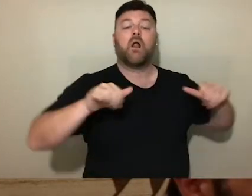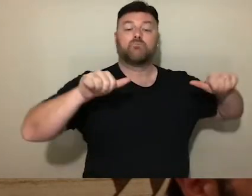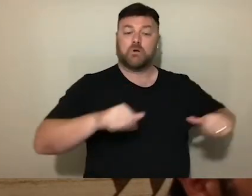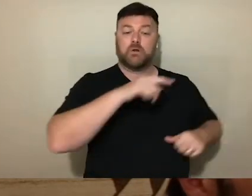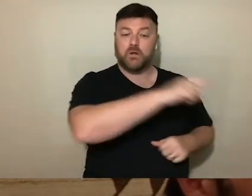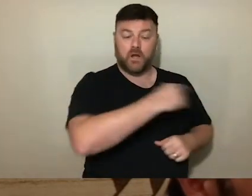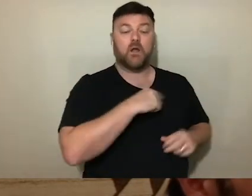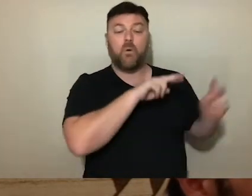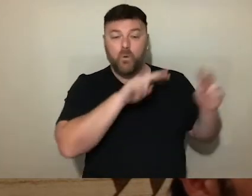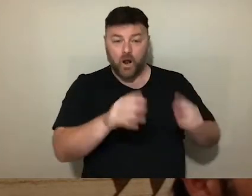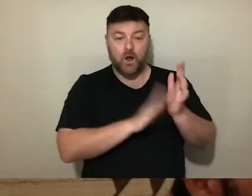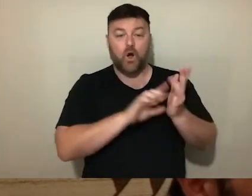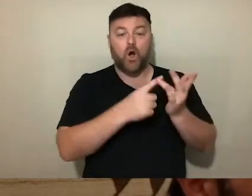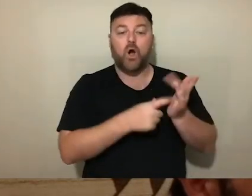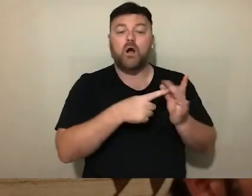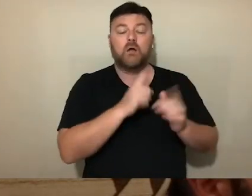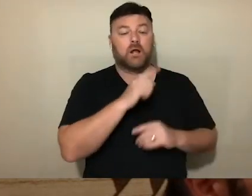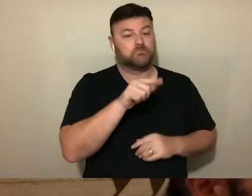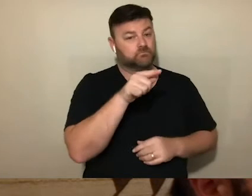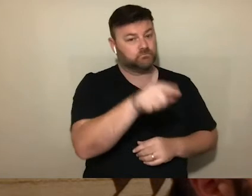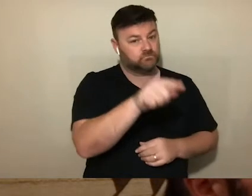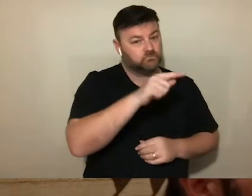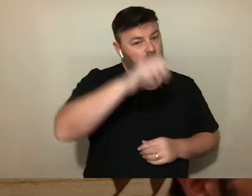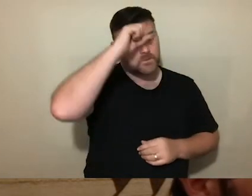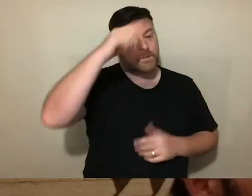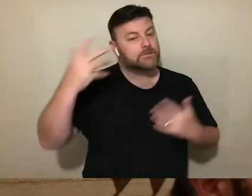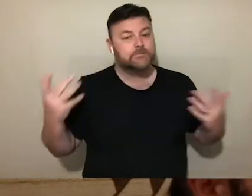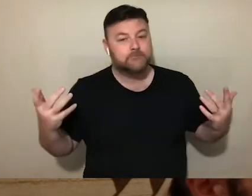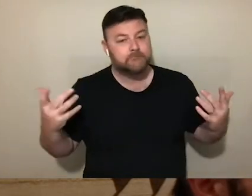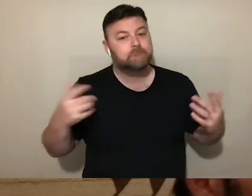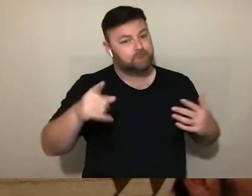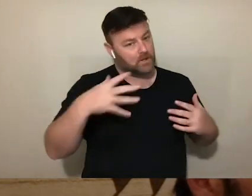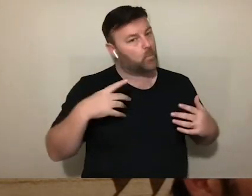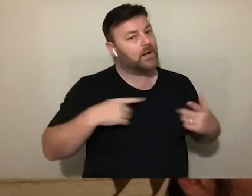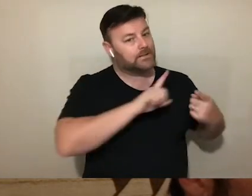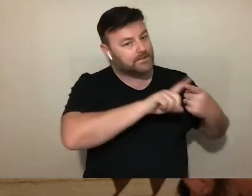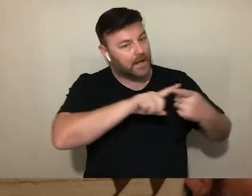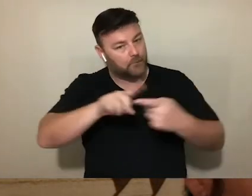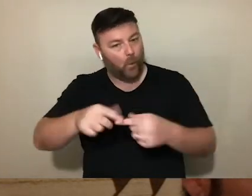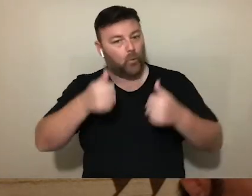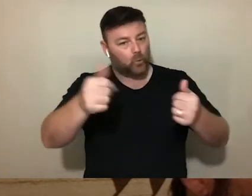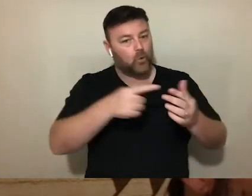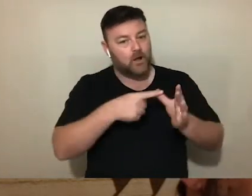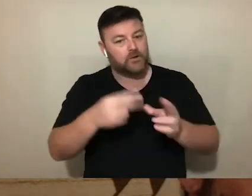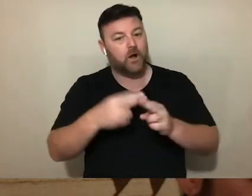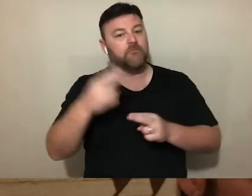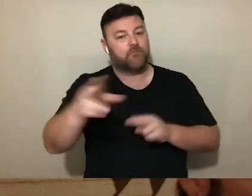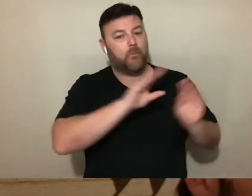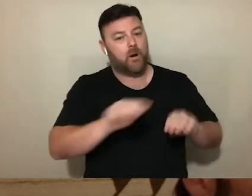referred to Moria as a stark reminder that underlies the need to create sustainable solutions for Europe's migration crisis.